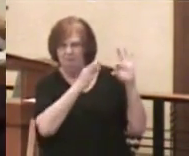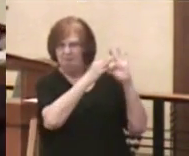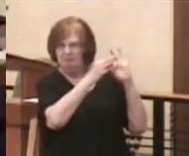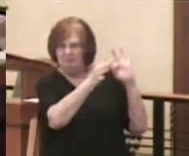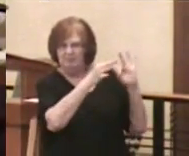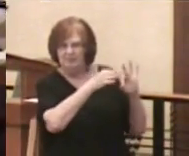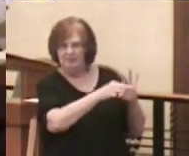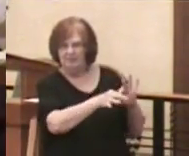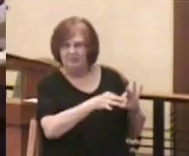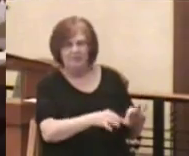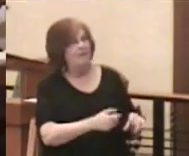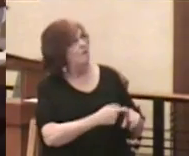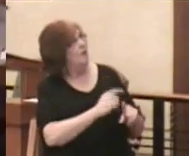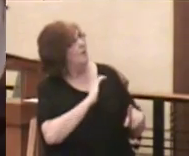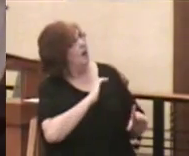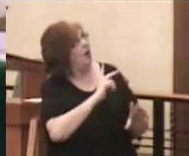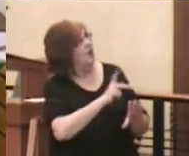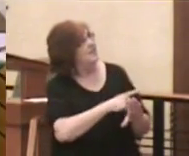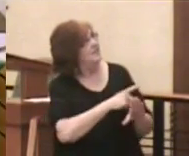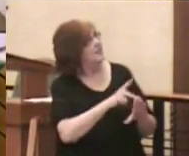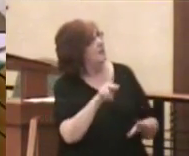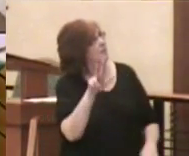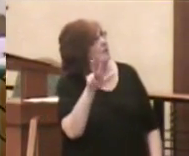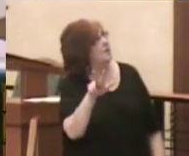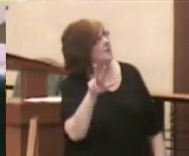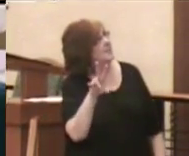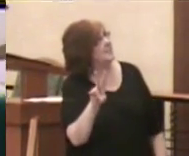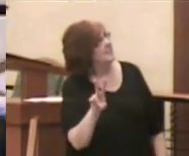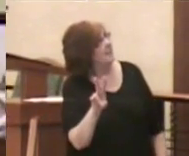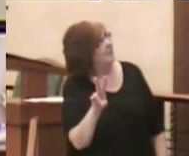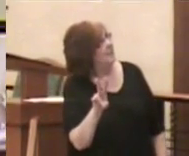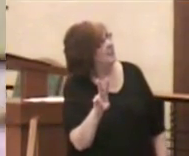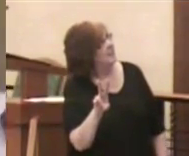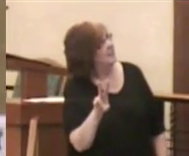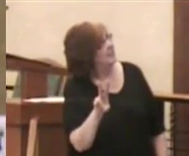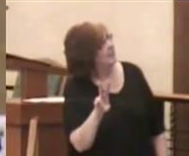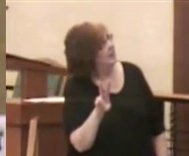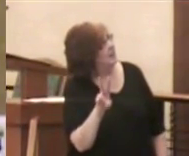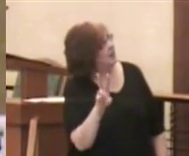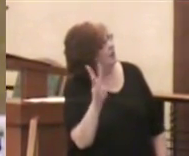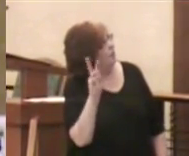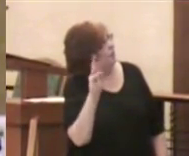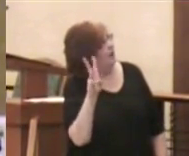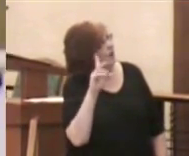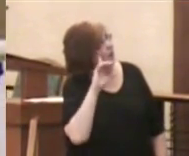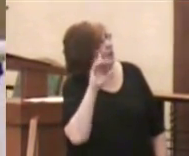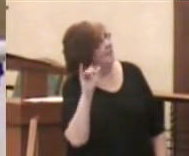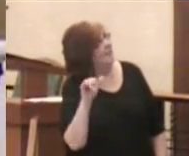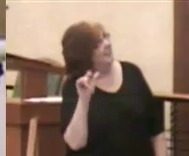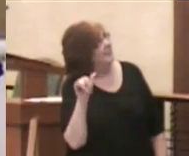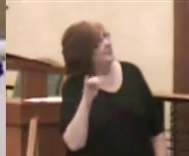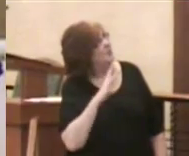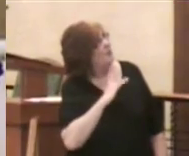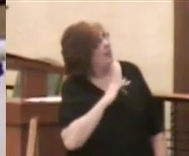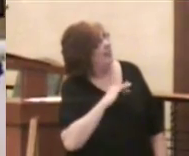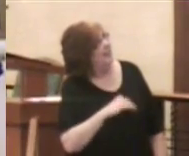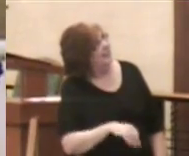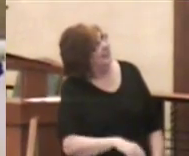our psalm today. Psalm 37, verse 5. Wow, look at that. That's pretty cool.